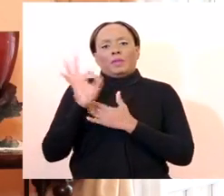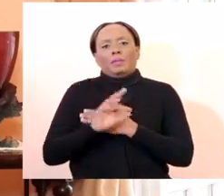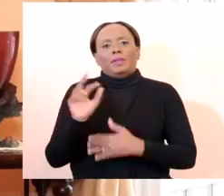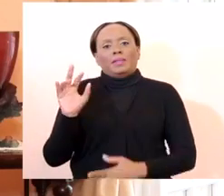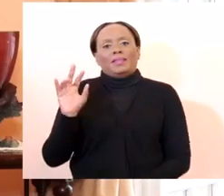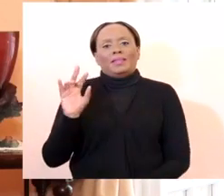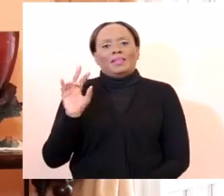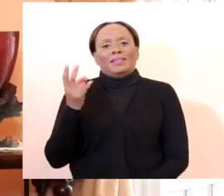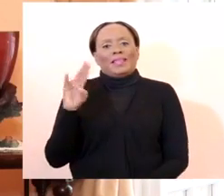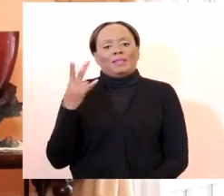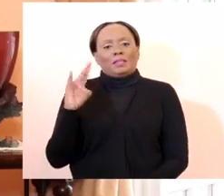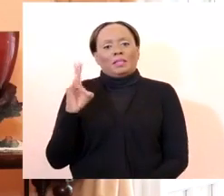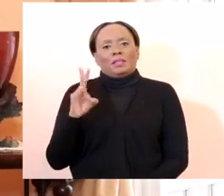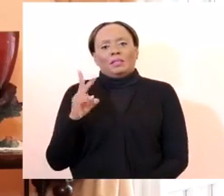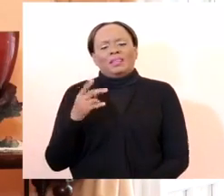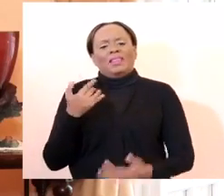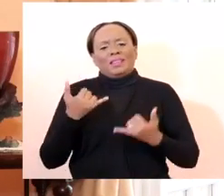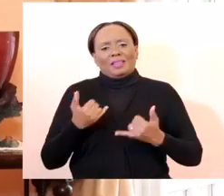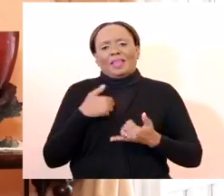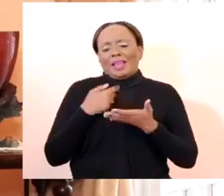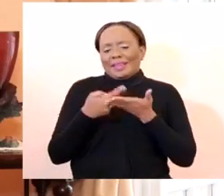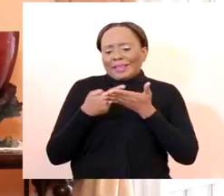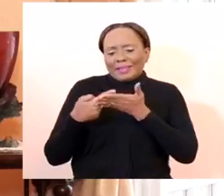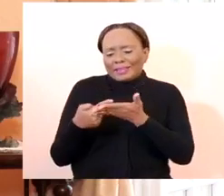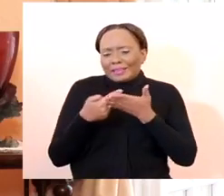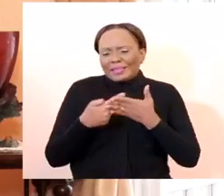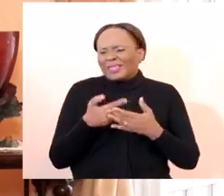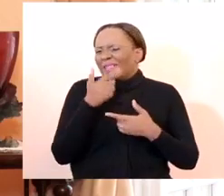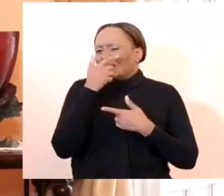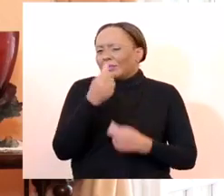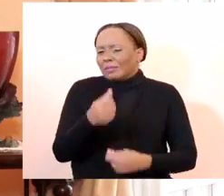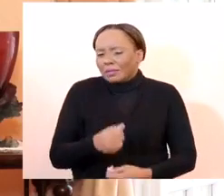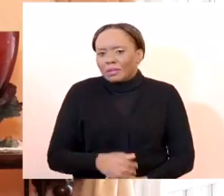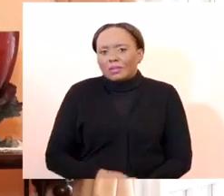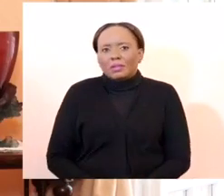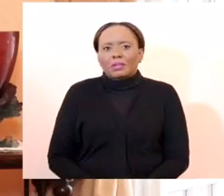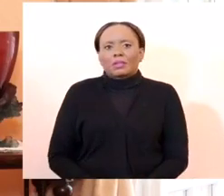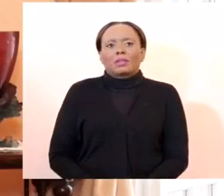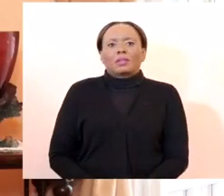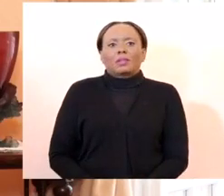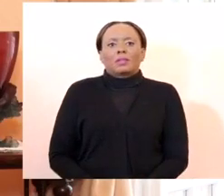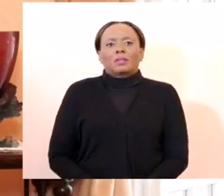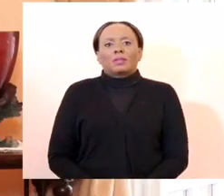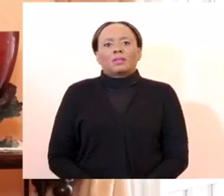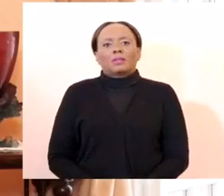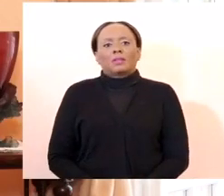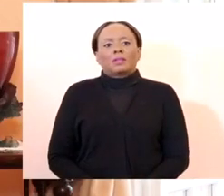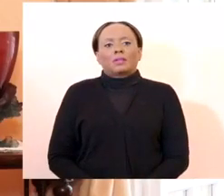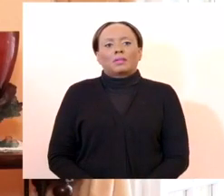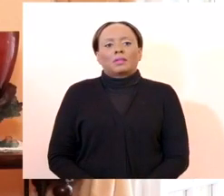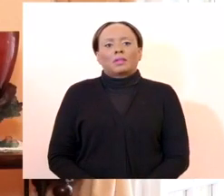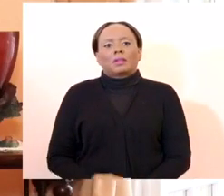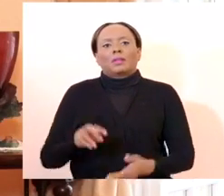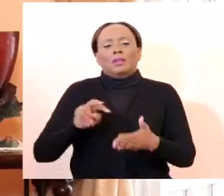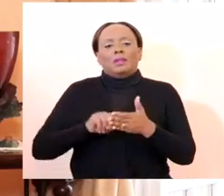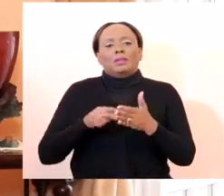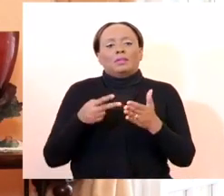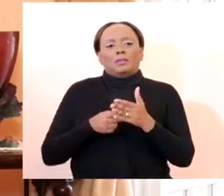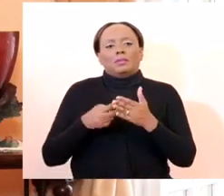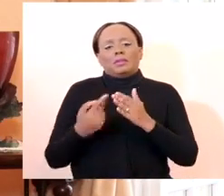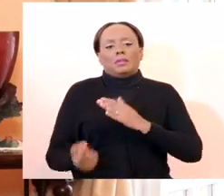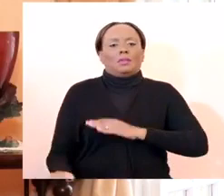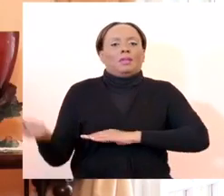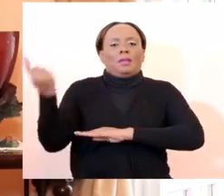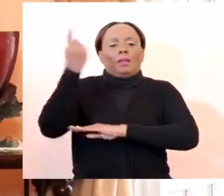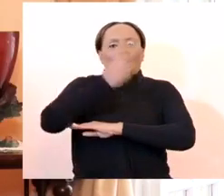interesting discussion today, so let me make it clear. When we say the 3rd, we mean all day on the 3rd. When we say